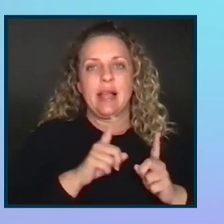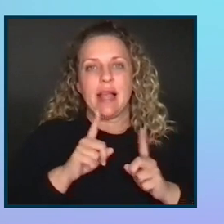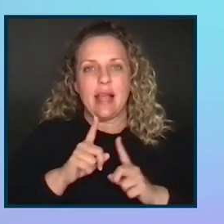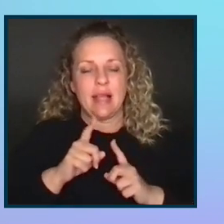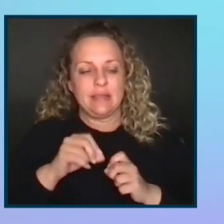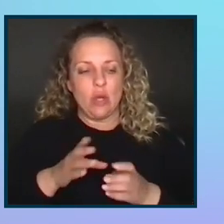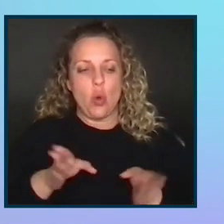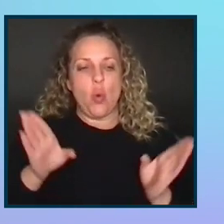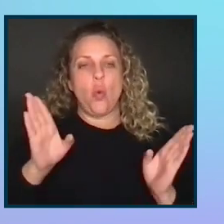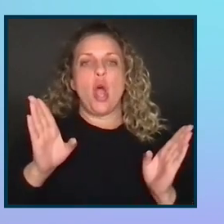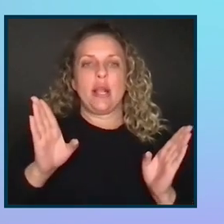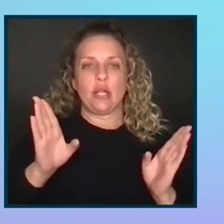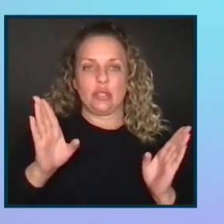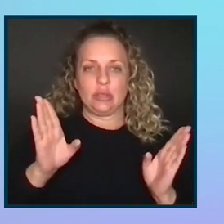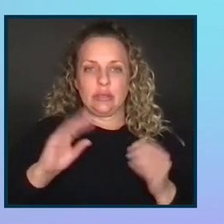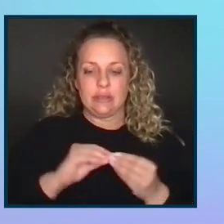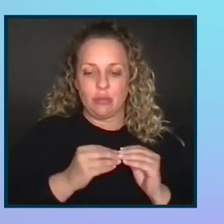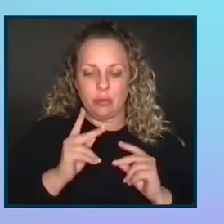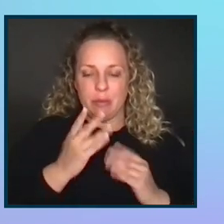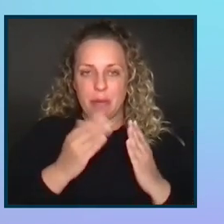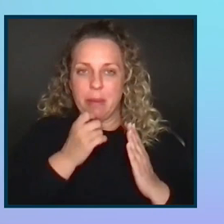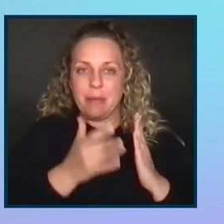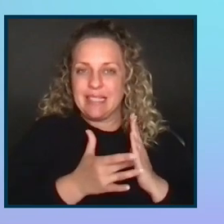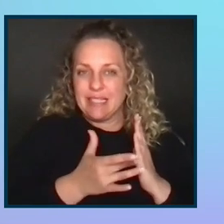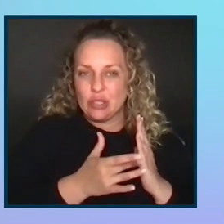wider society may not be digital natives?